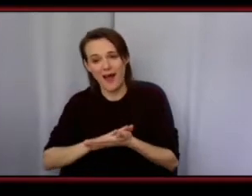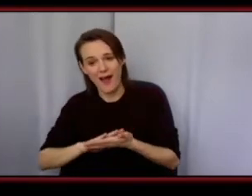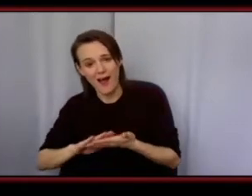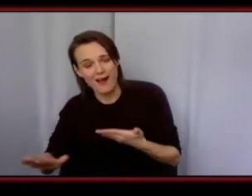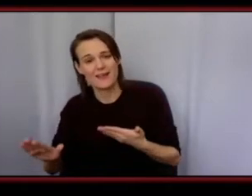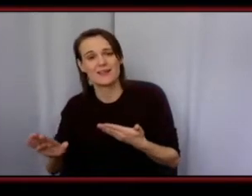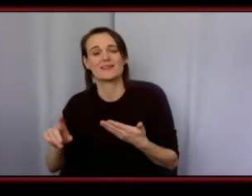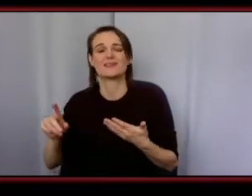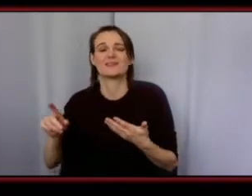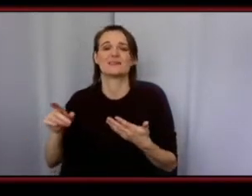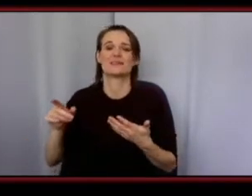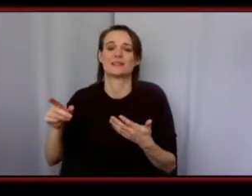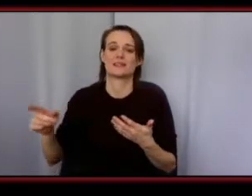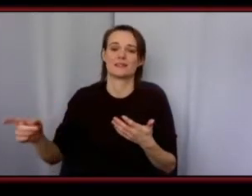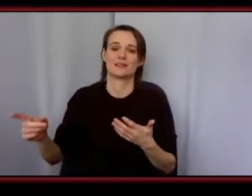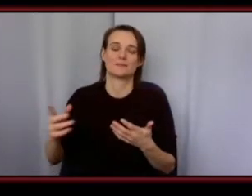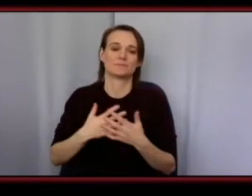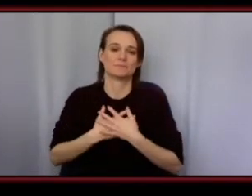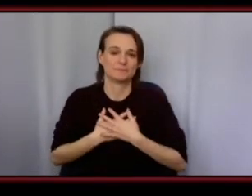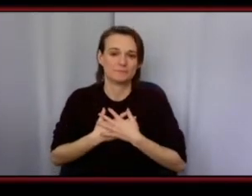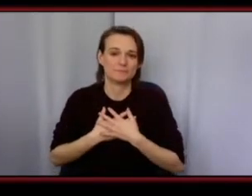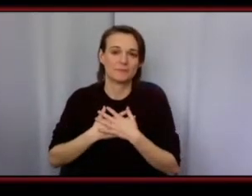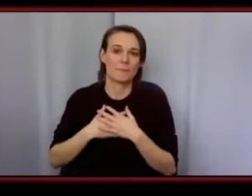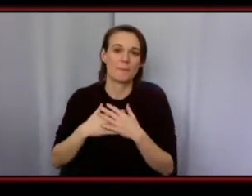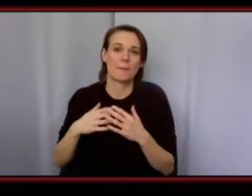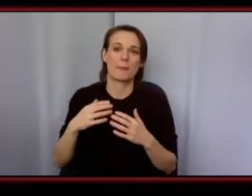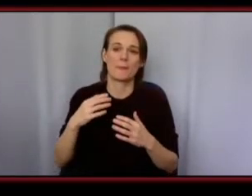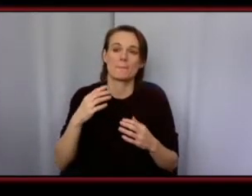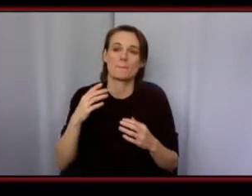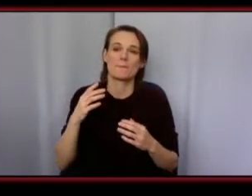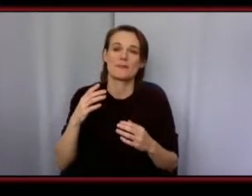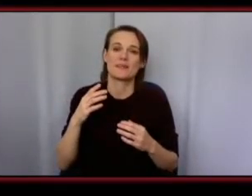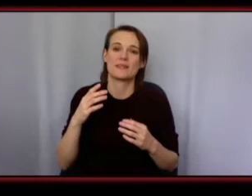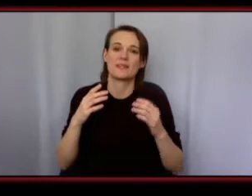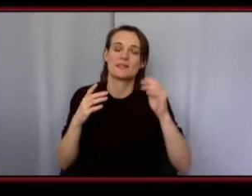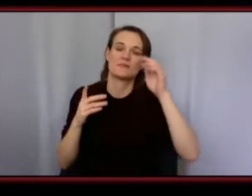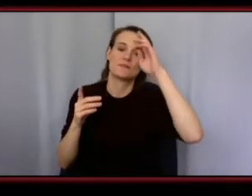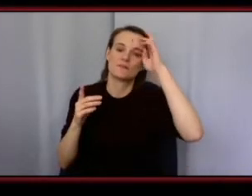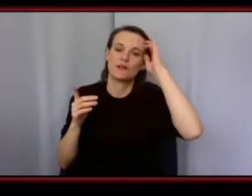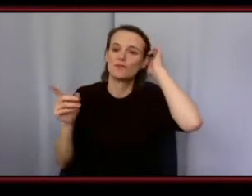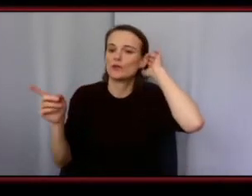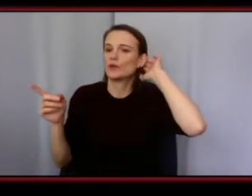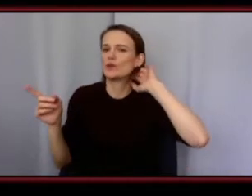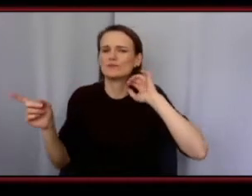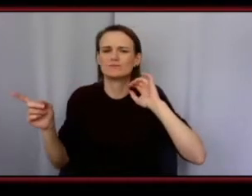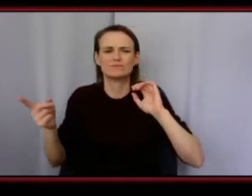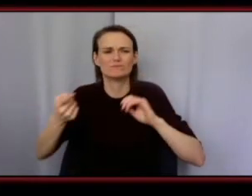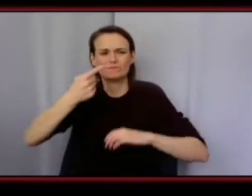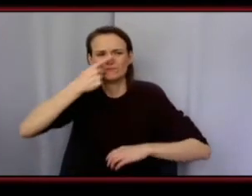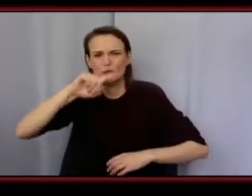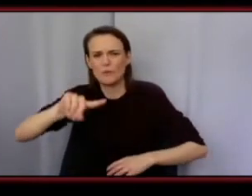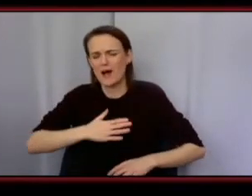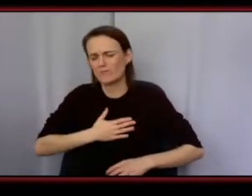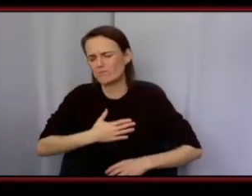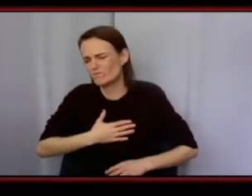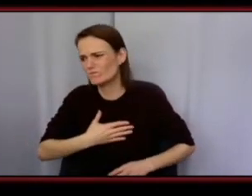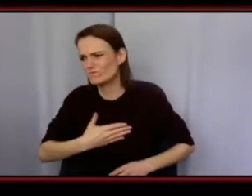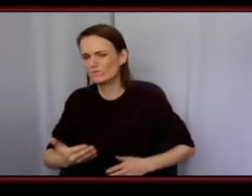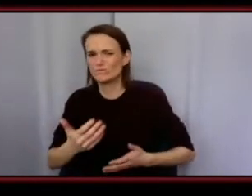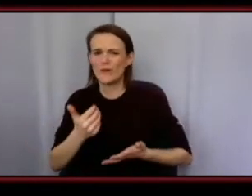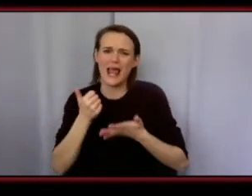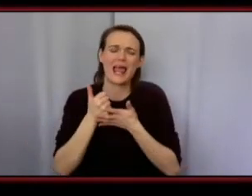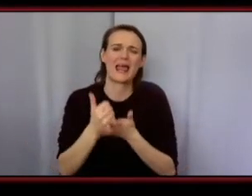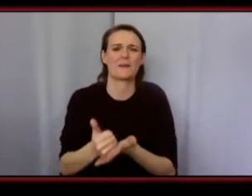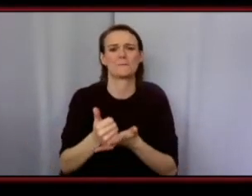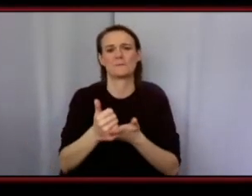for her nothing nothing is too much to help somebody she would go out of her way and that's why